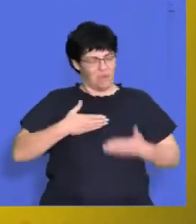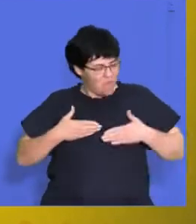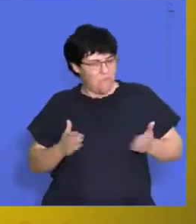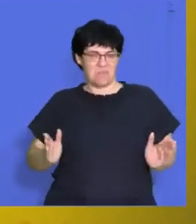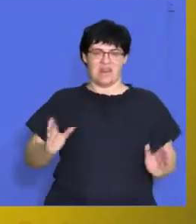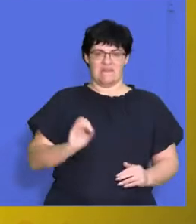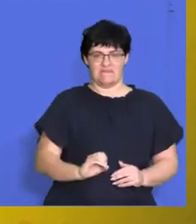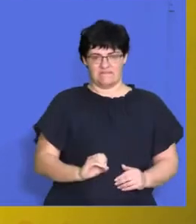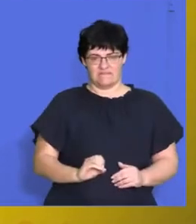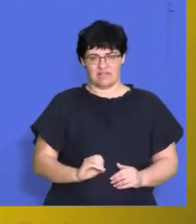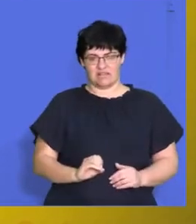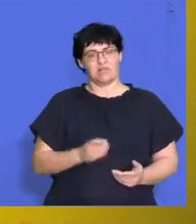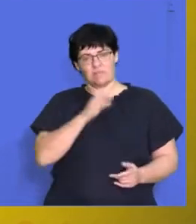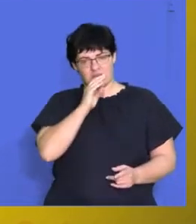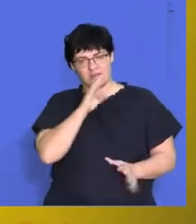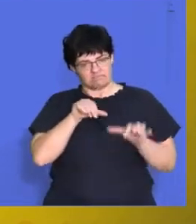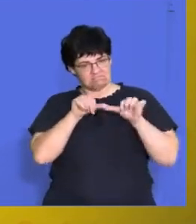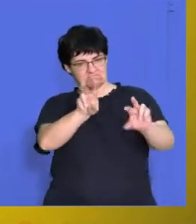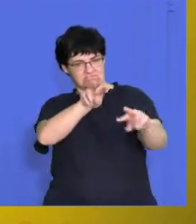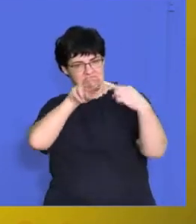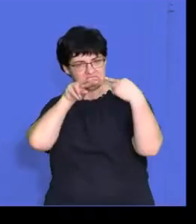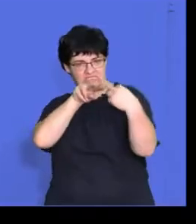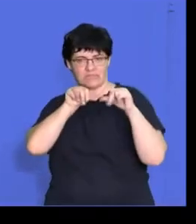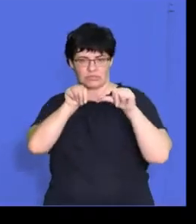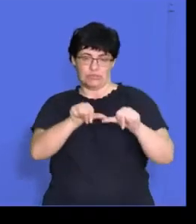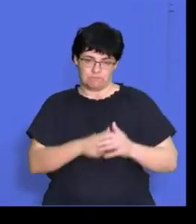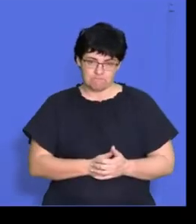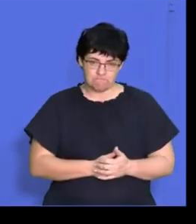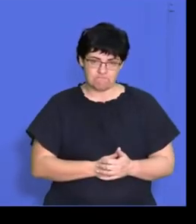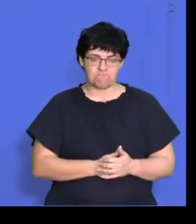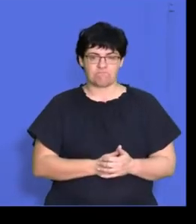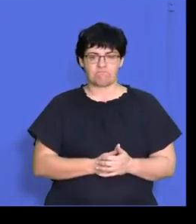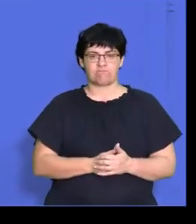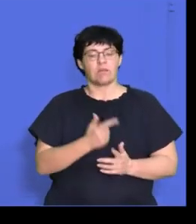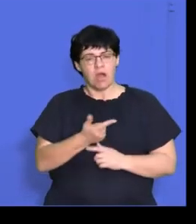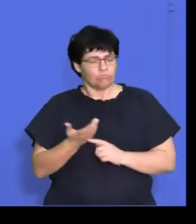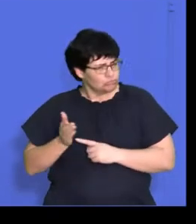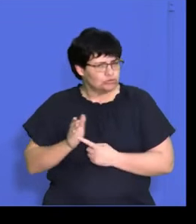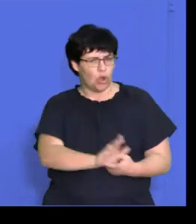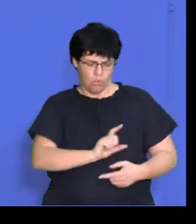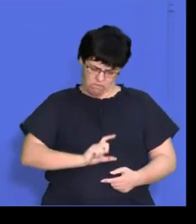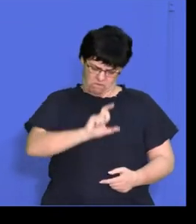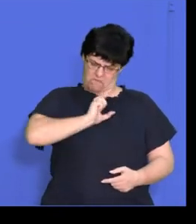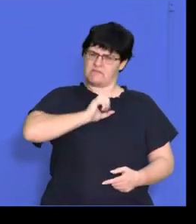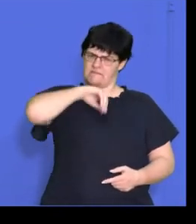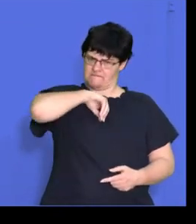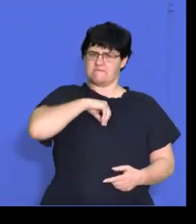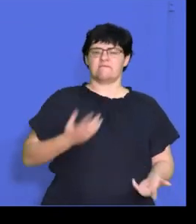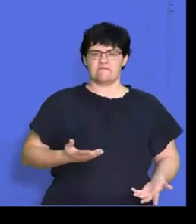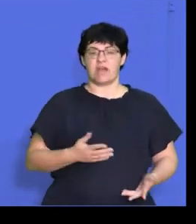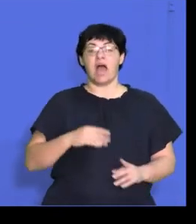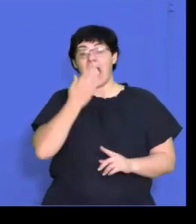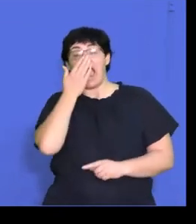up and that you can maintain eye contact. All right, show confidence and have a positive attitude